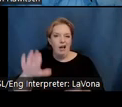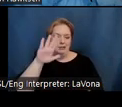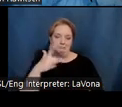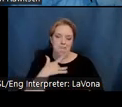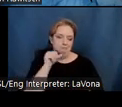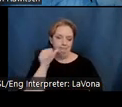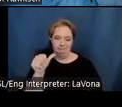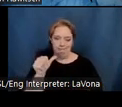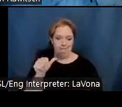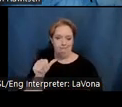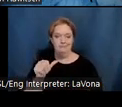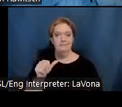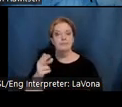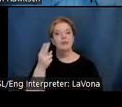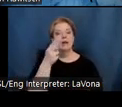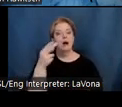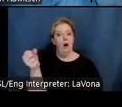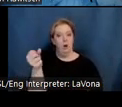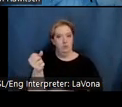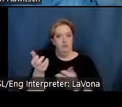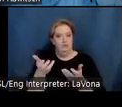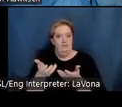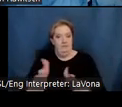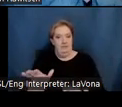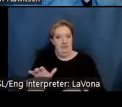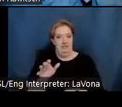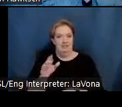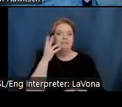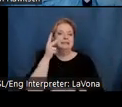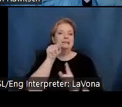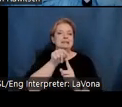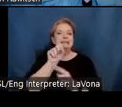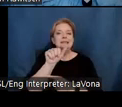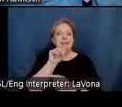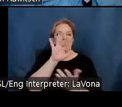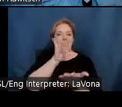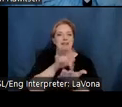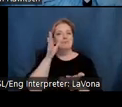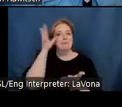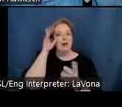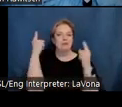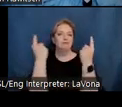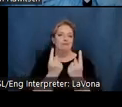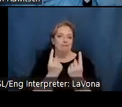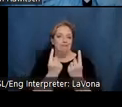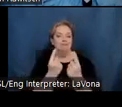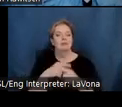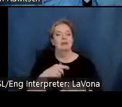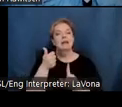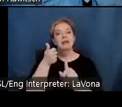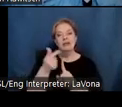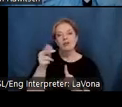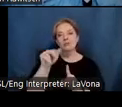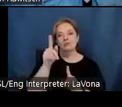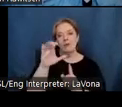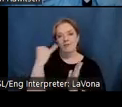After high school, Sam, who's there in the middle, with his parents, worked as a graphic artist. At one point, he